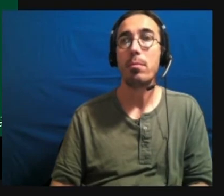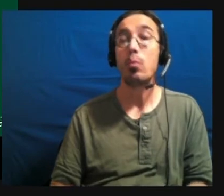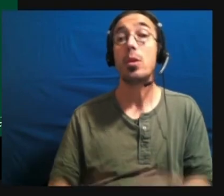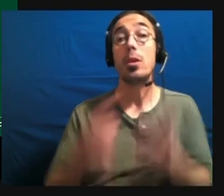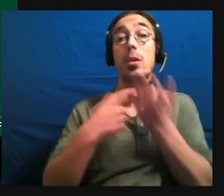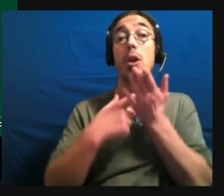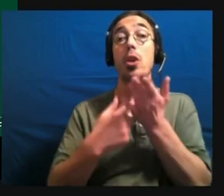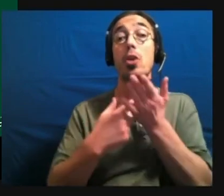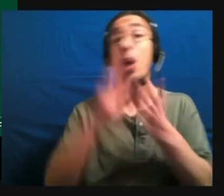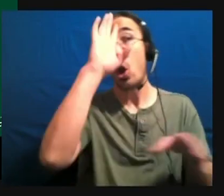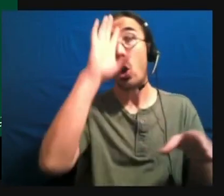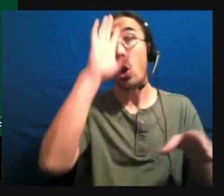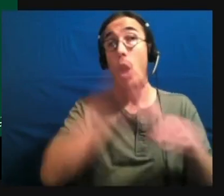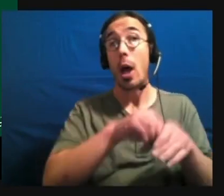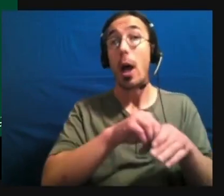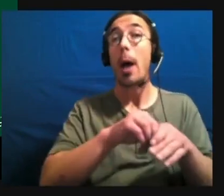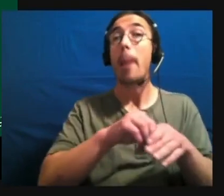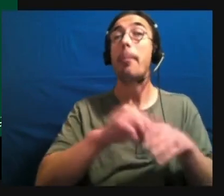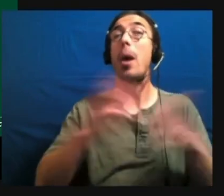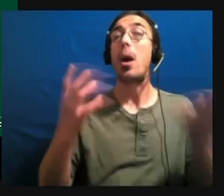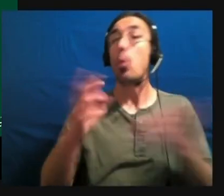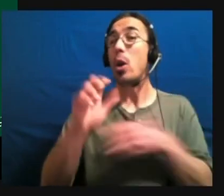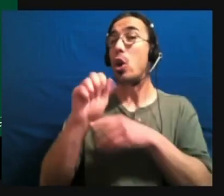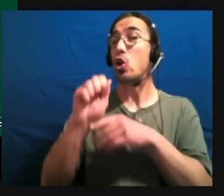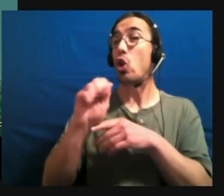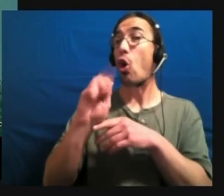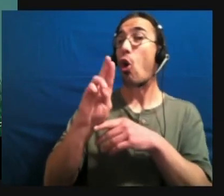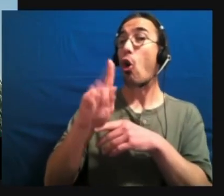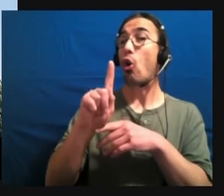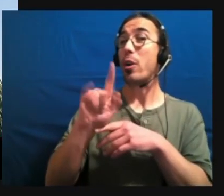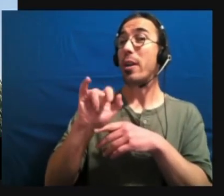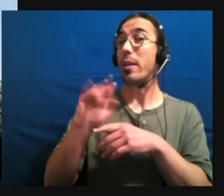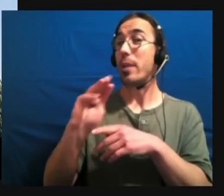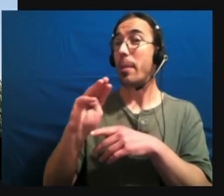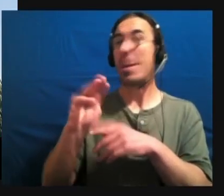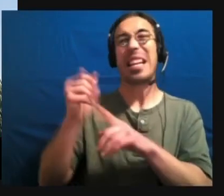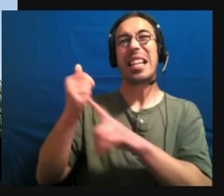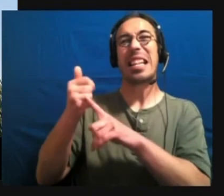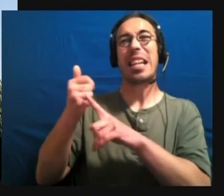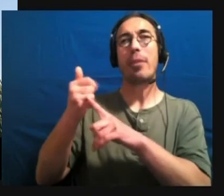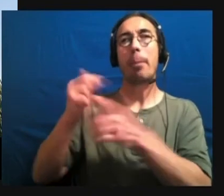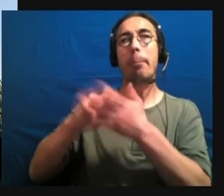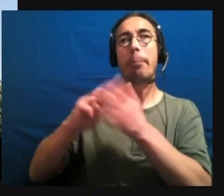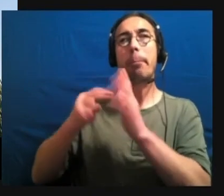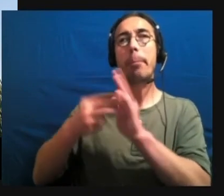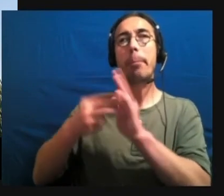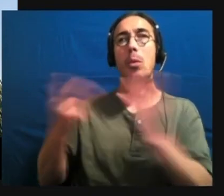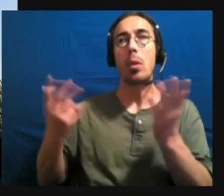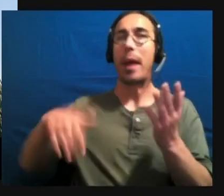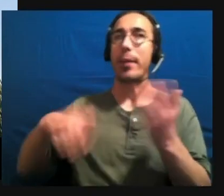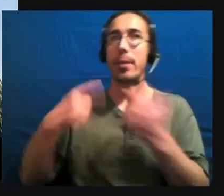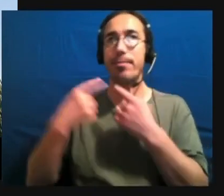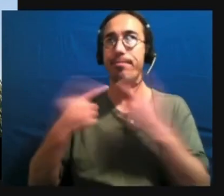but I haven't actually told you what it is. How about I do that? What is autism?